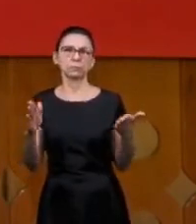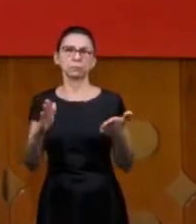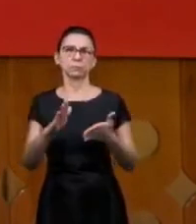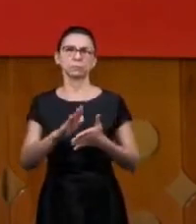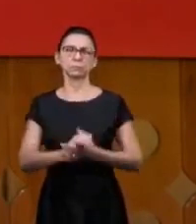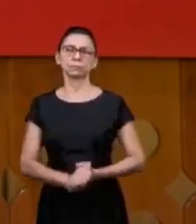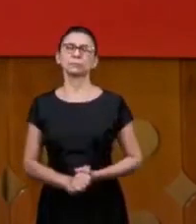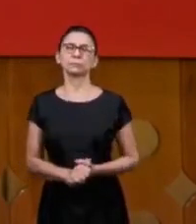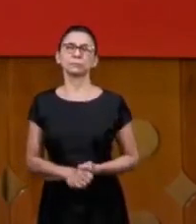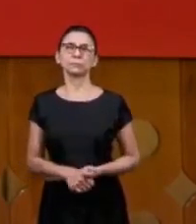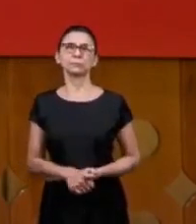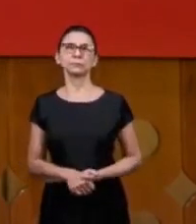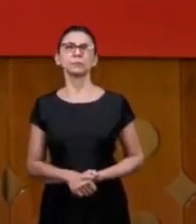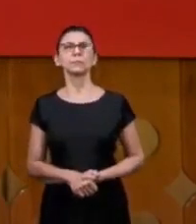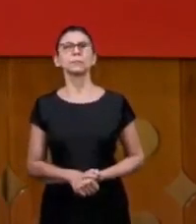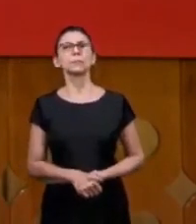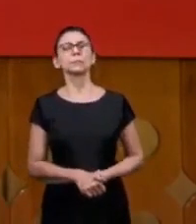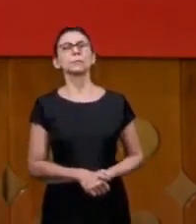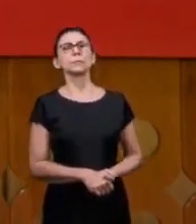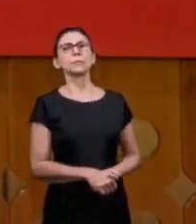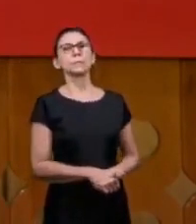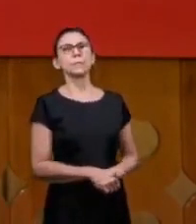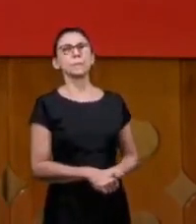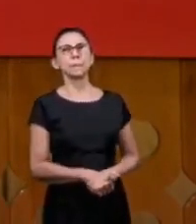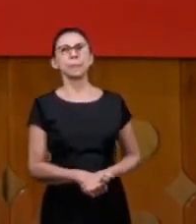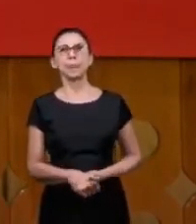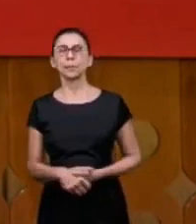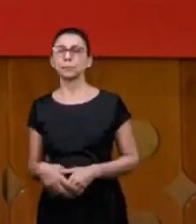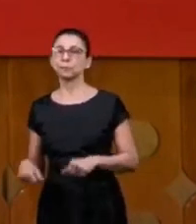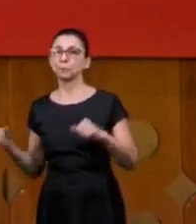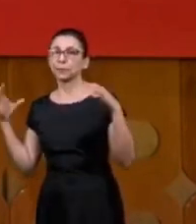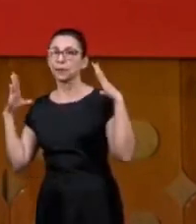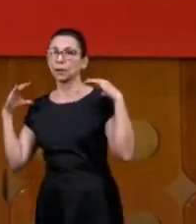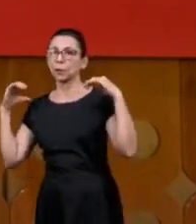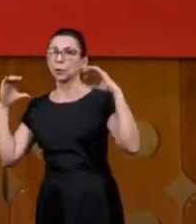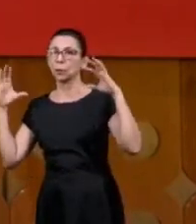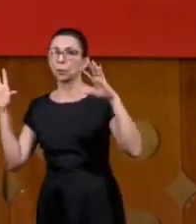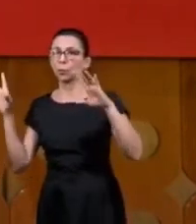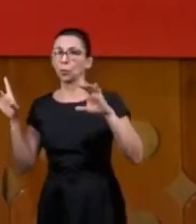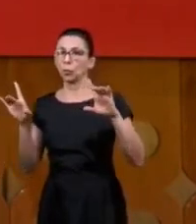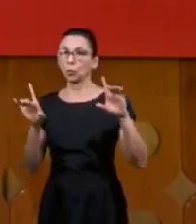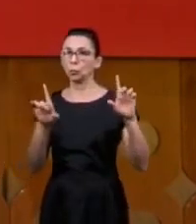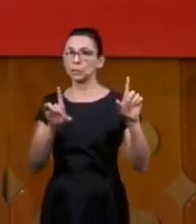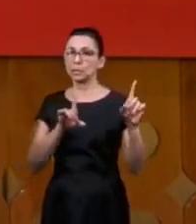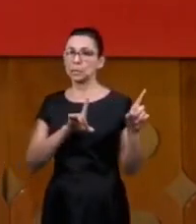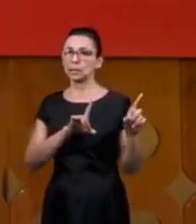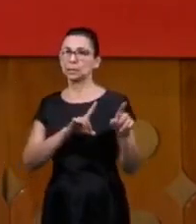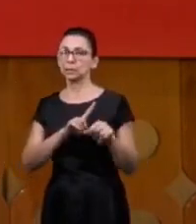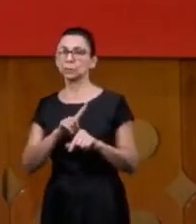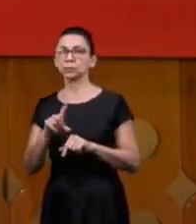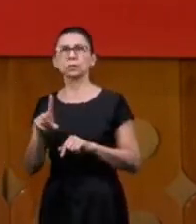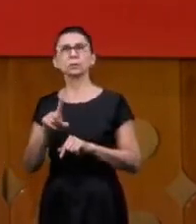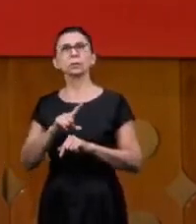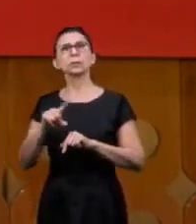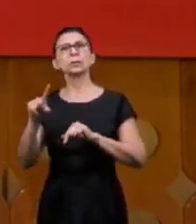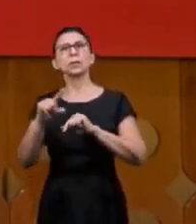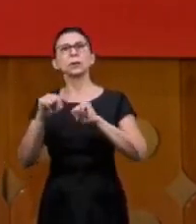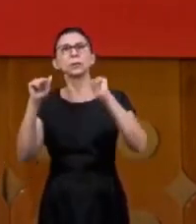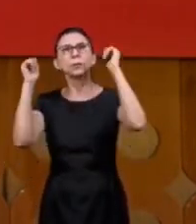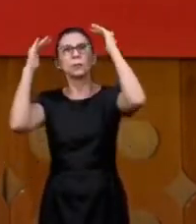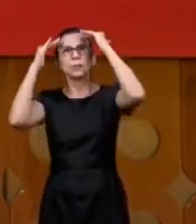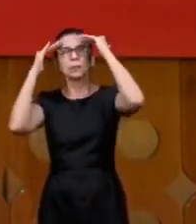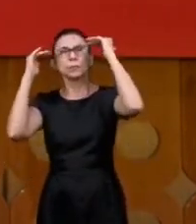and concluding and the angels that didn't keep their order but they left their habitation they